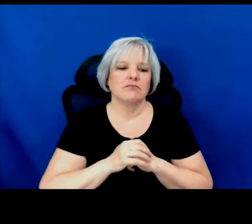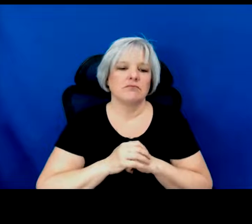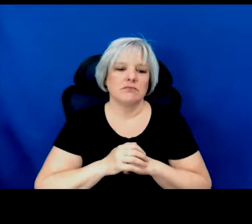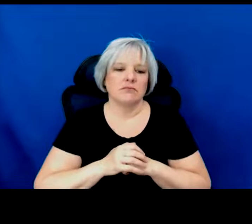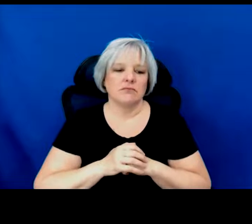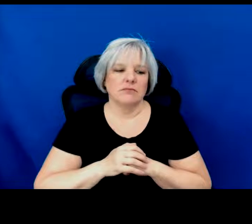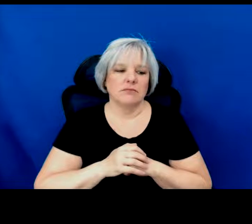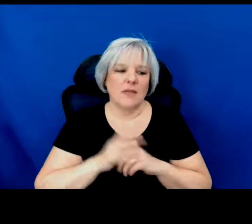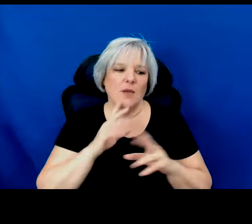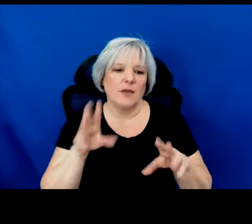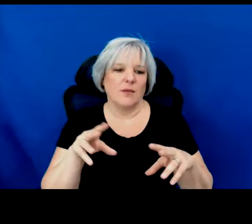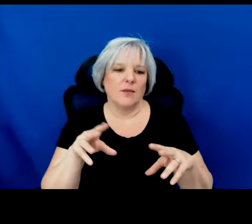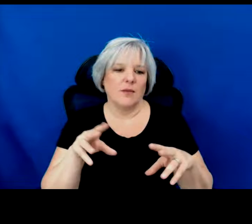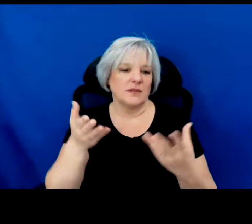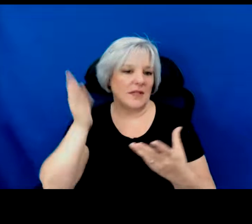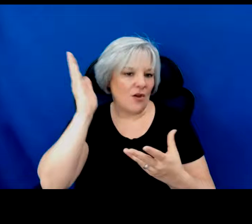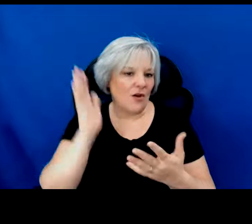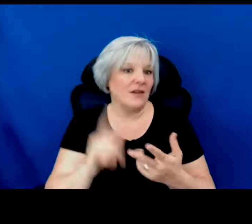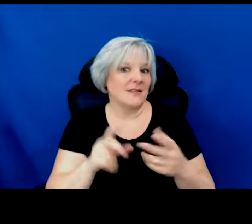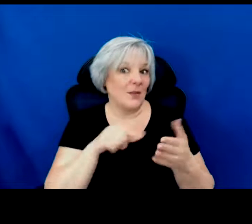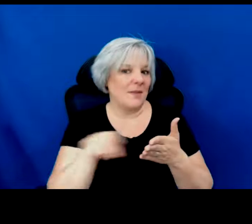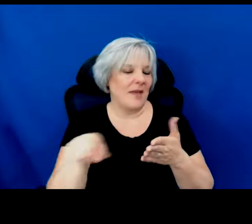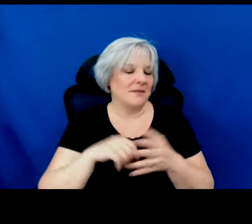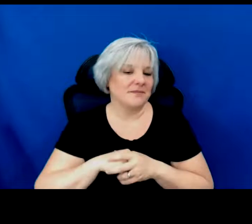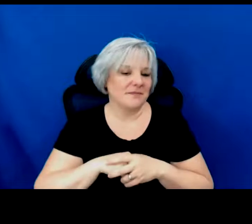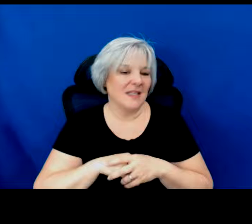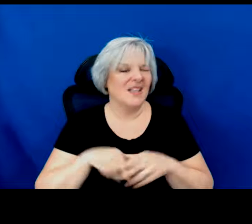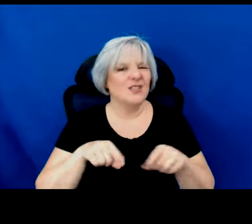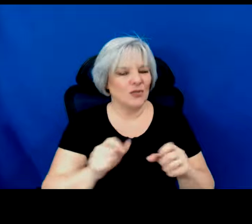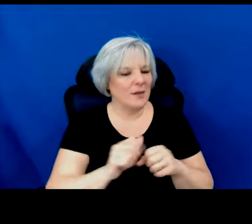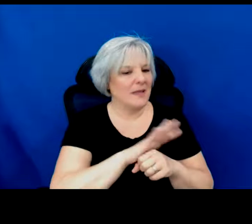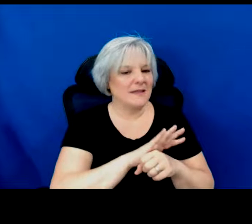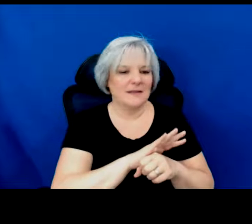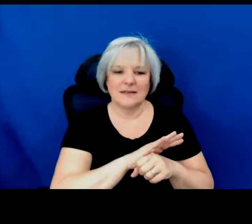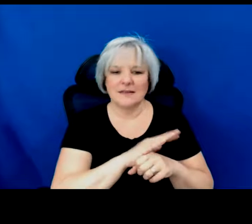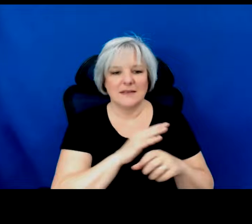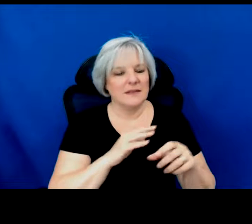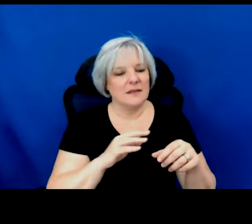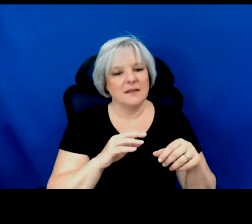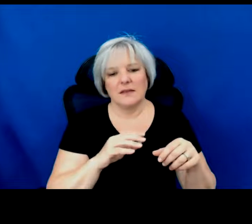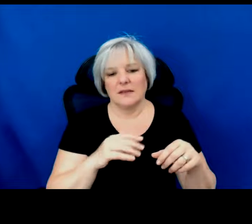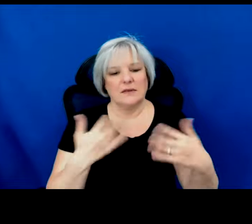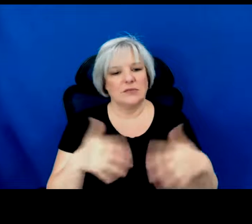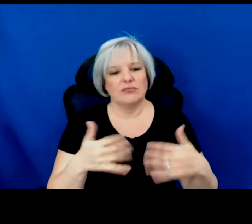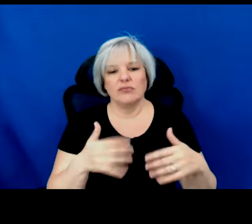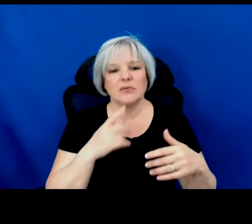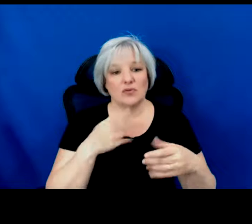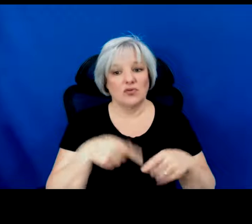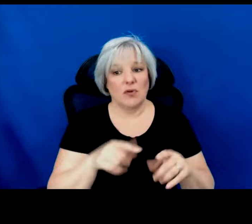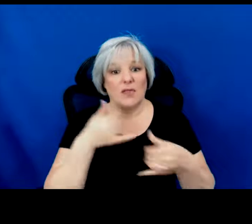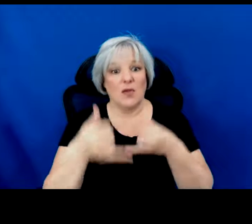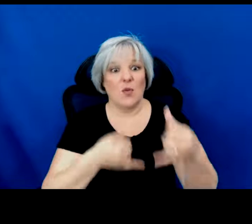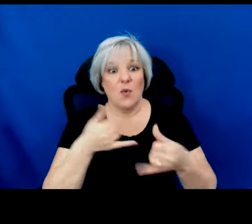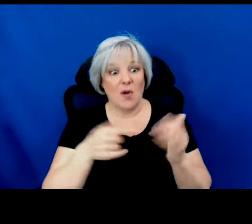actually able to present artists and we're able to pay you for them. During the pandemic, just anecdotally during the pandemic, when we had these awards on the